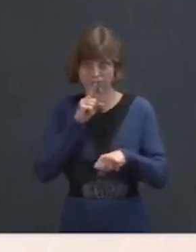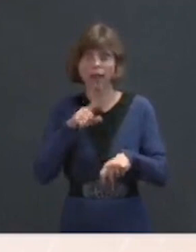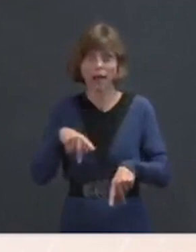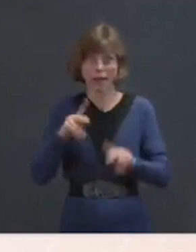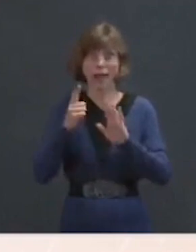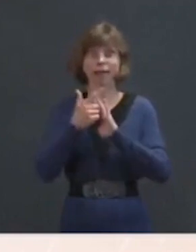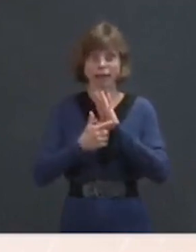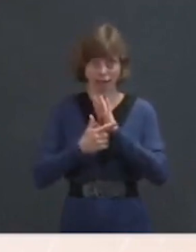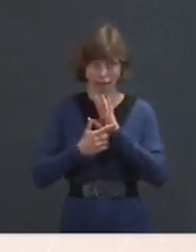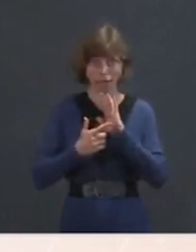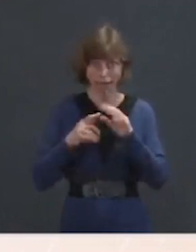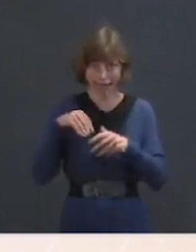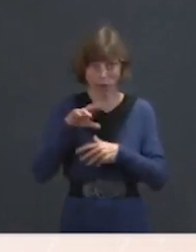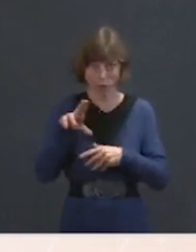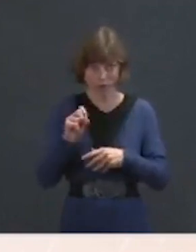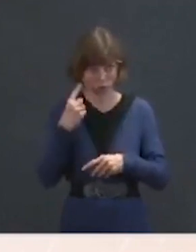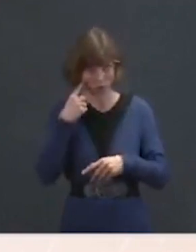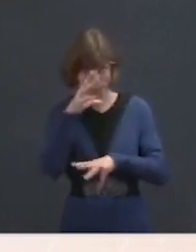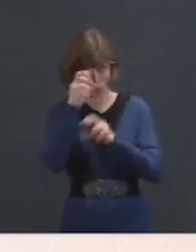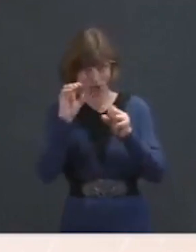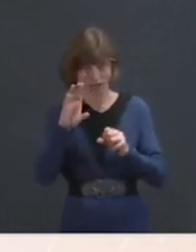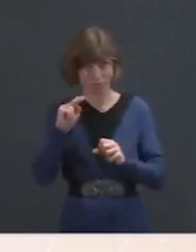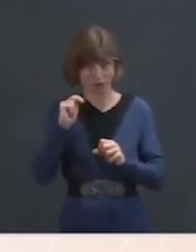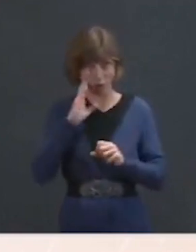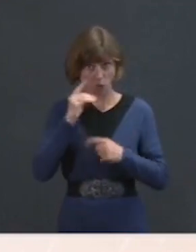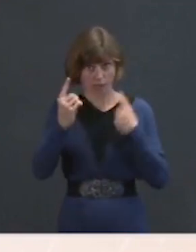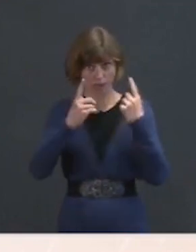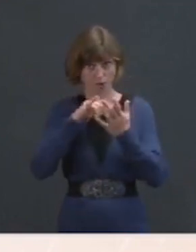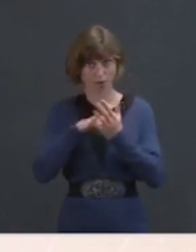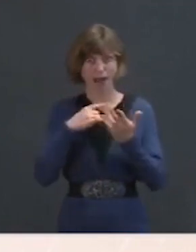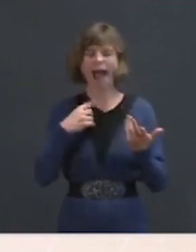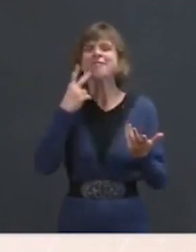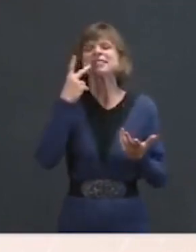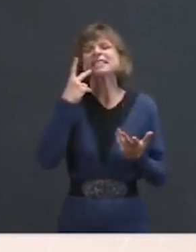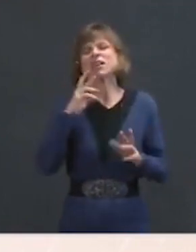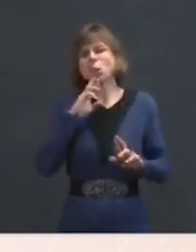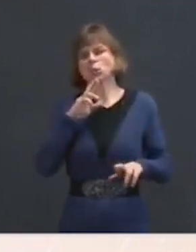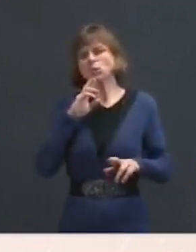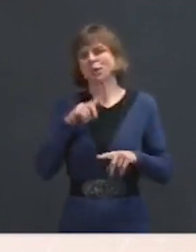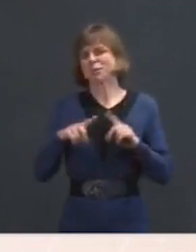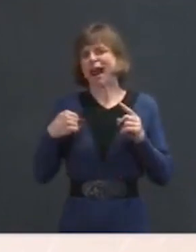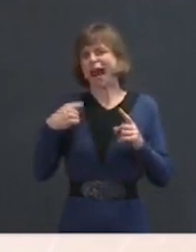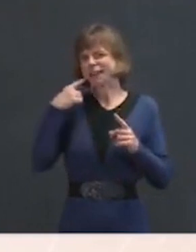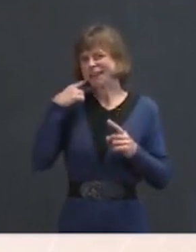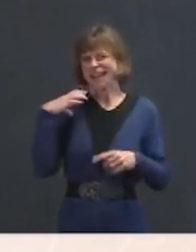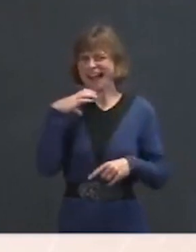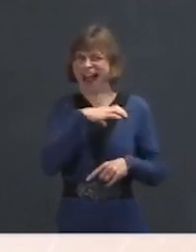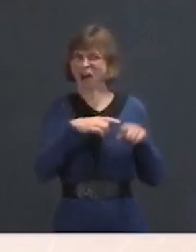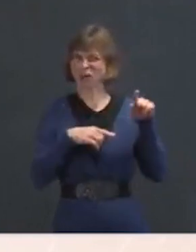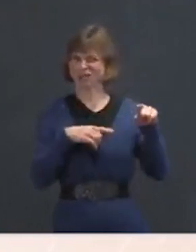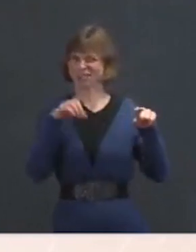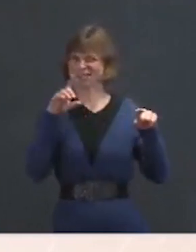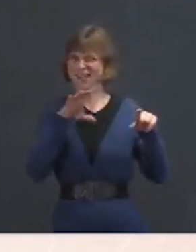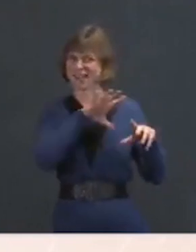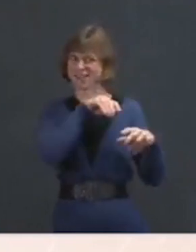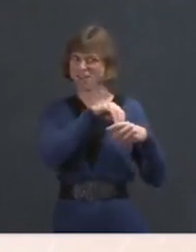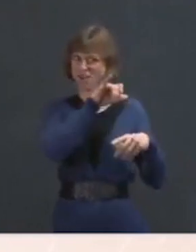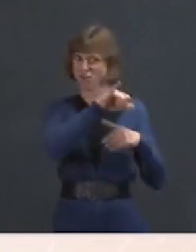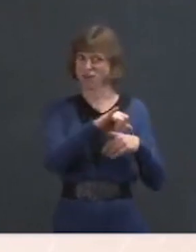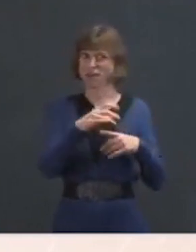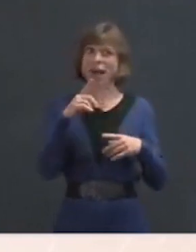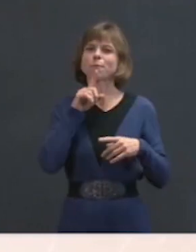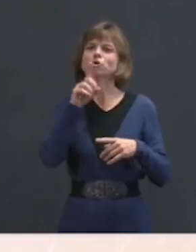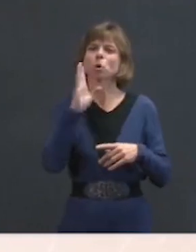something President Biden would consider? I've seen reports of that. I believe that's a step that would require Congress. I'm sure we'll have a readout after